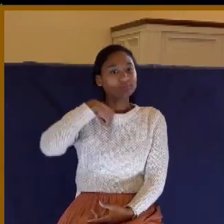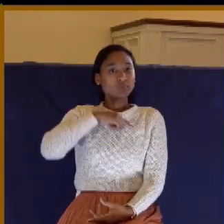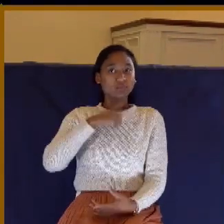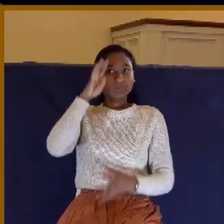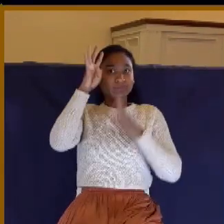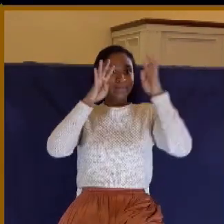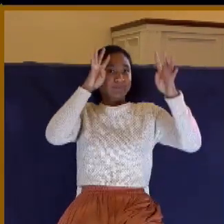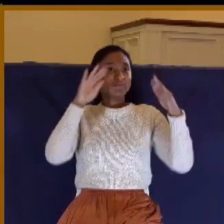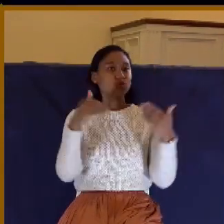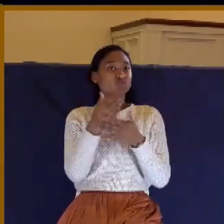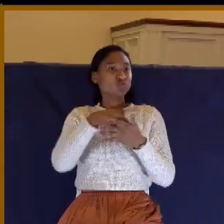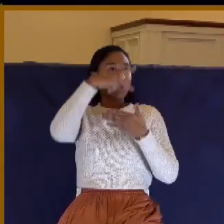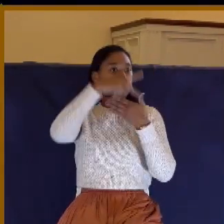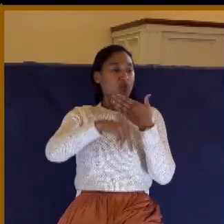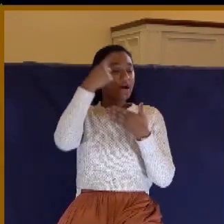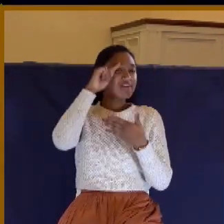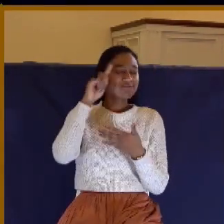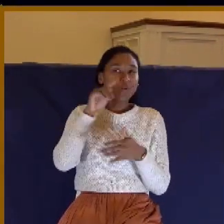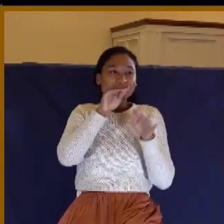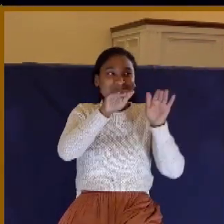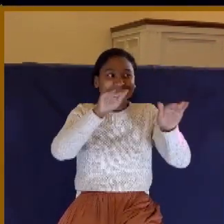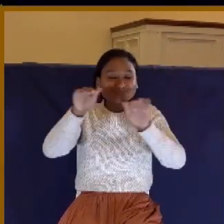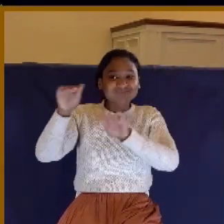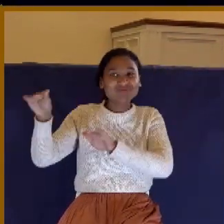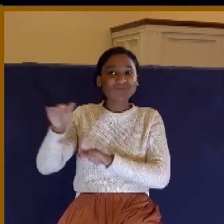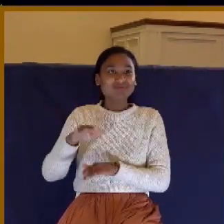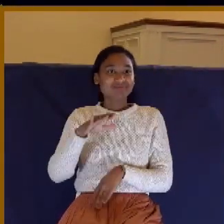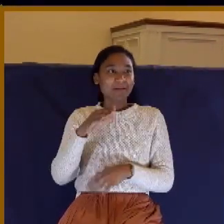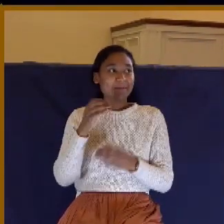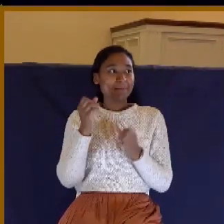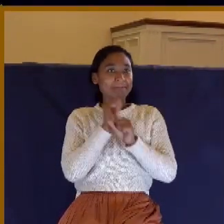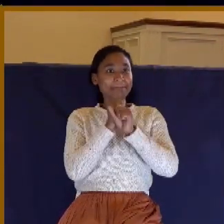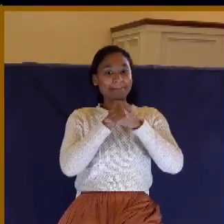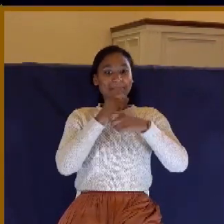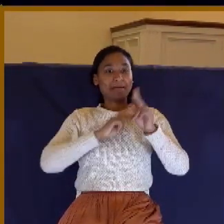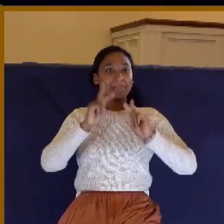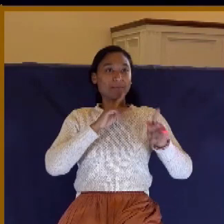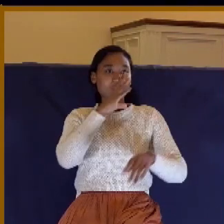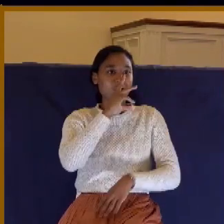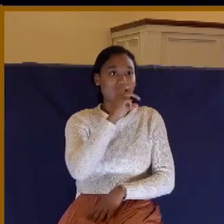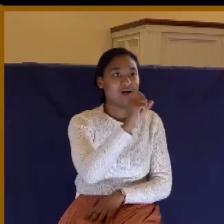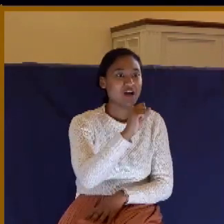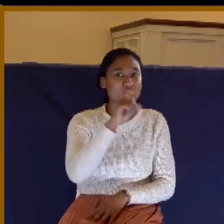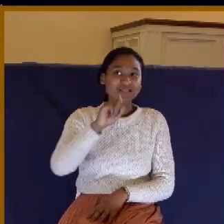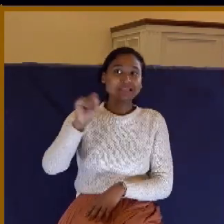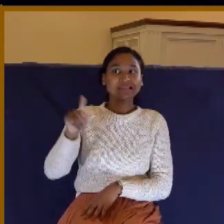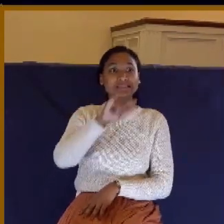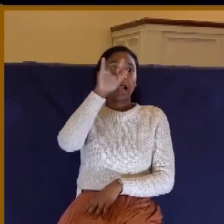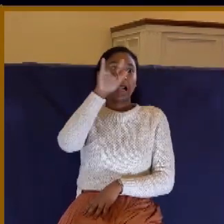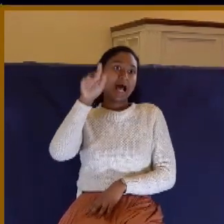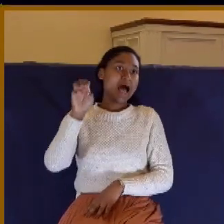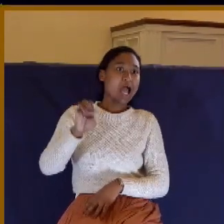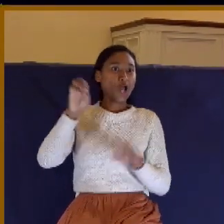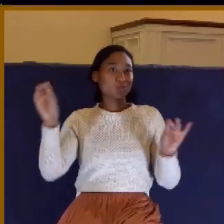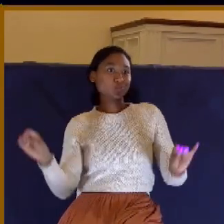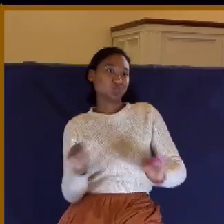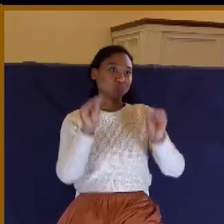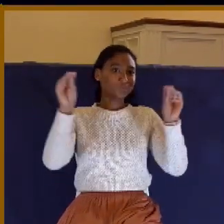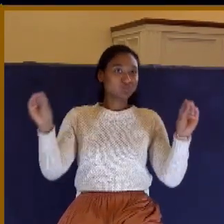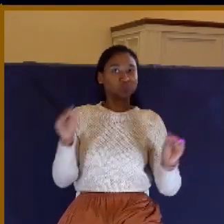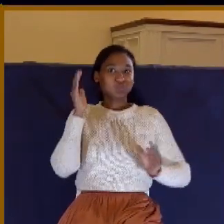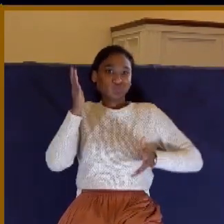that appeal to the natural desires. We have to have style. Ministry is now all about style.